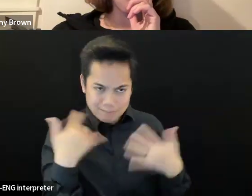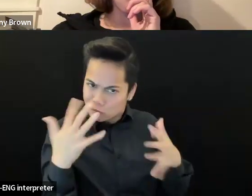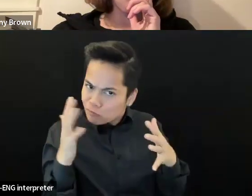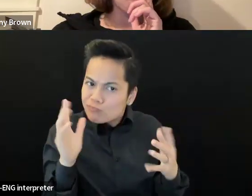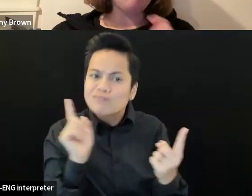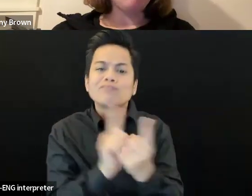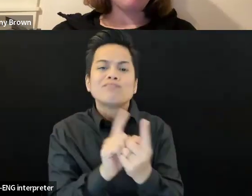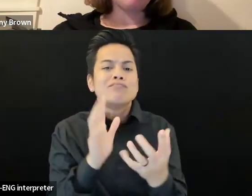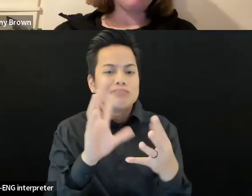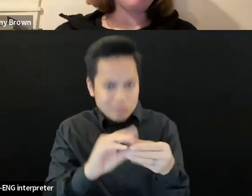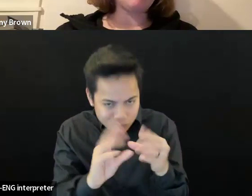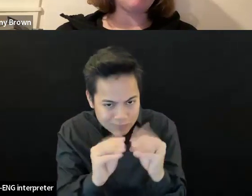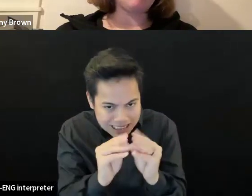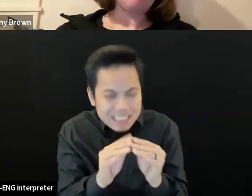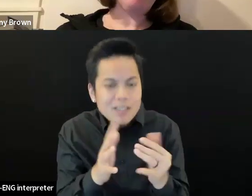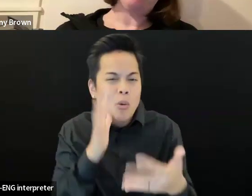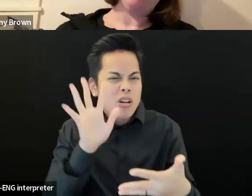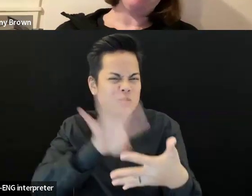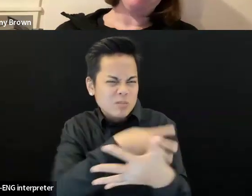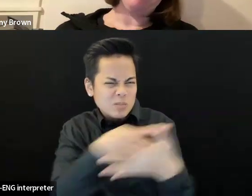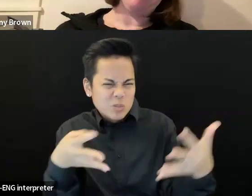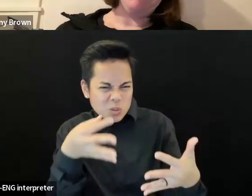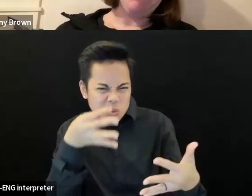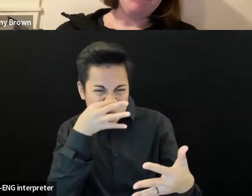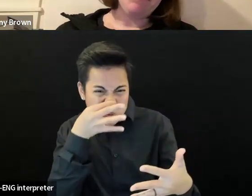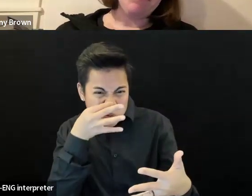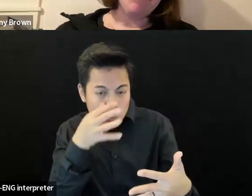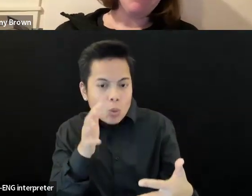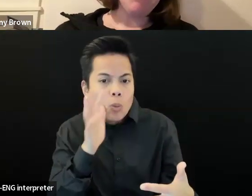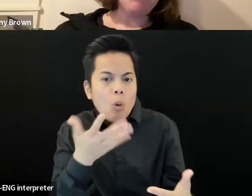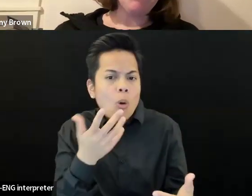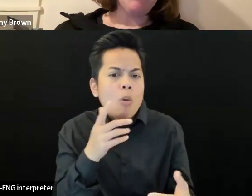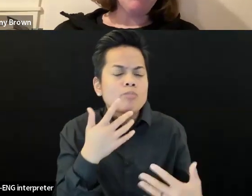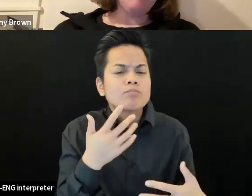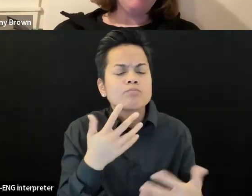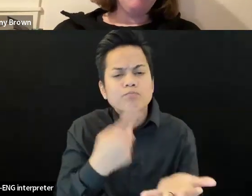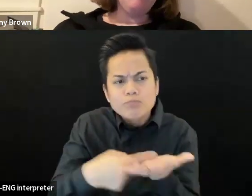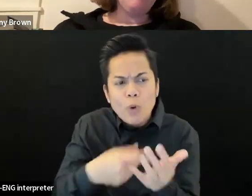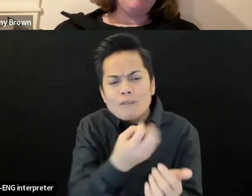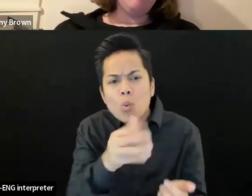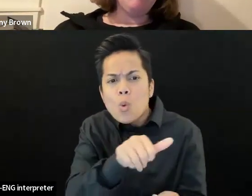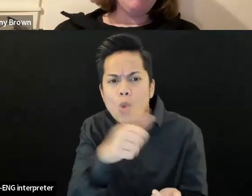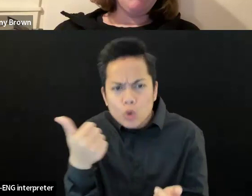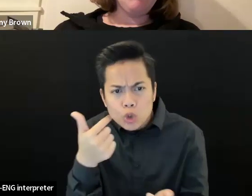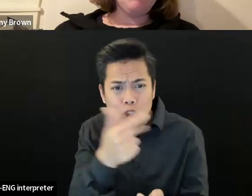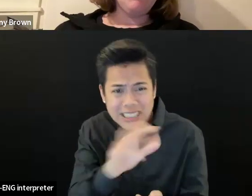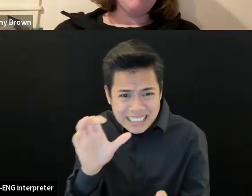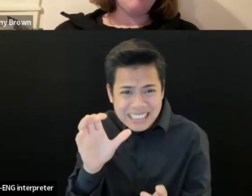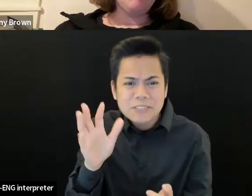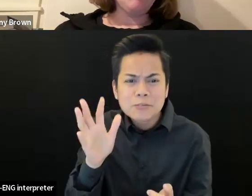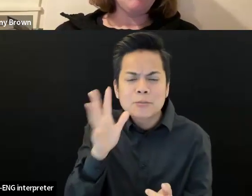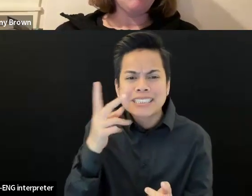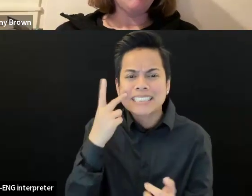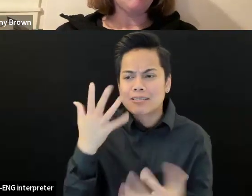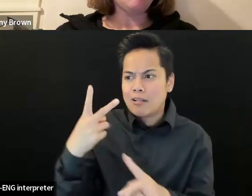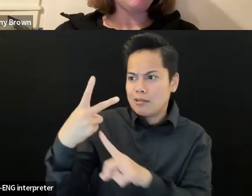of, um, organization that we've been kind of doing this very busy couple of months is just working our way